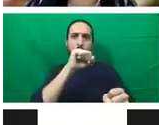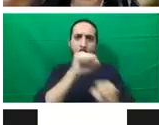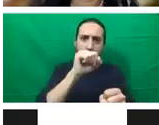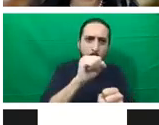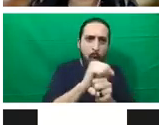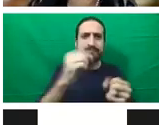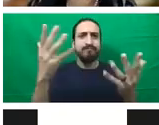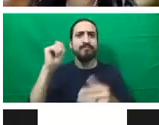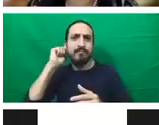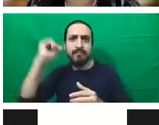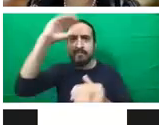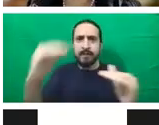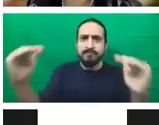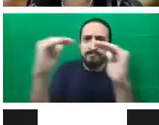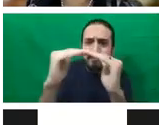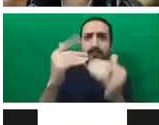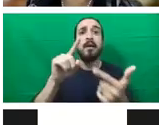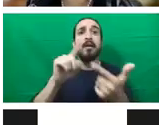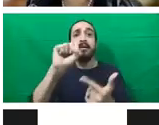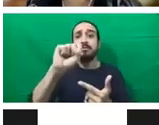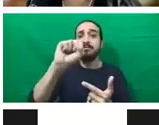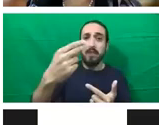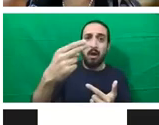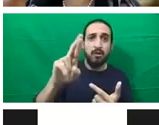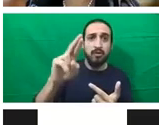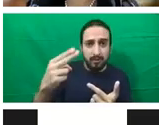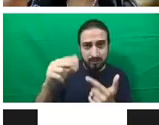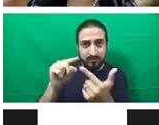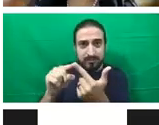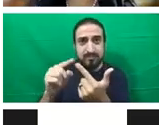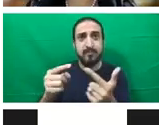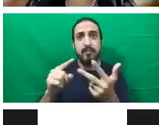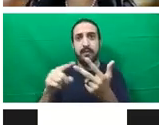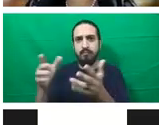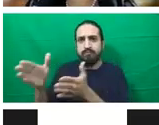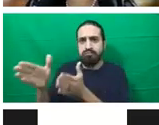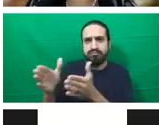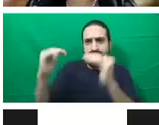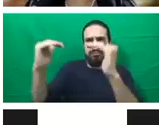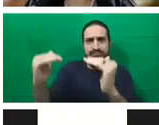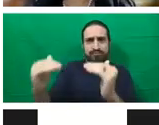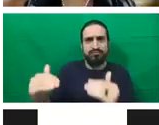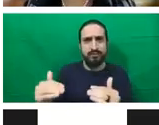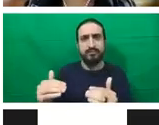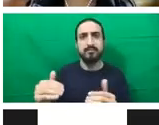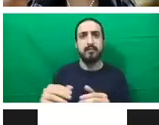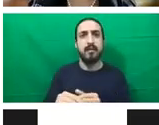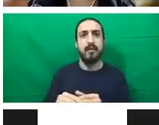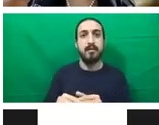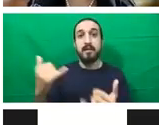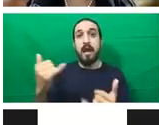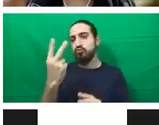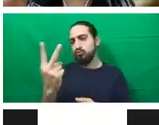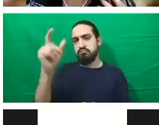me pleasure to invite both Angela from UNFPA and Divya from Women Deliver to deliver a presentation